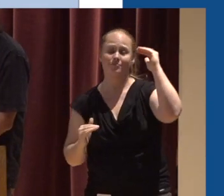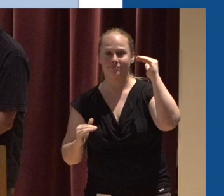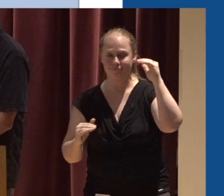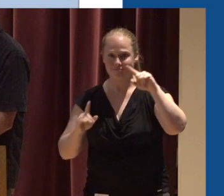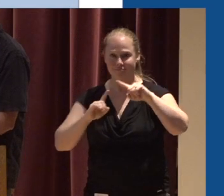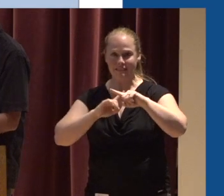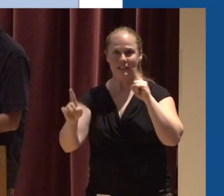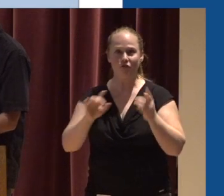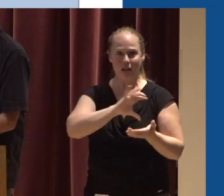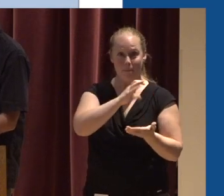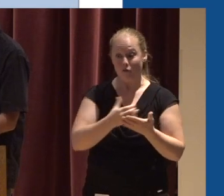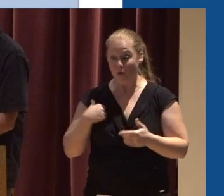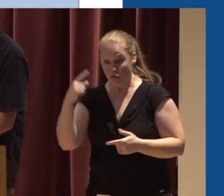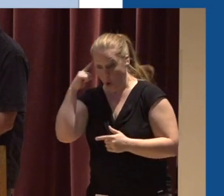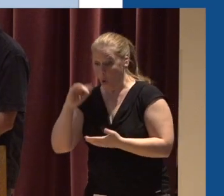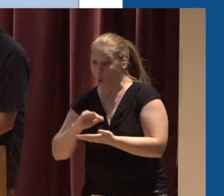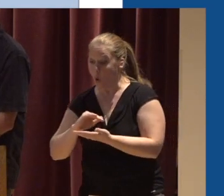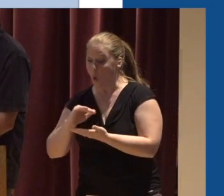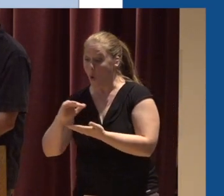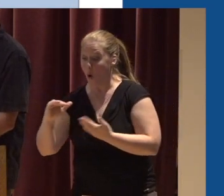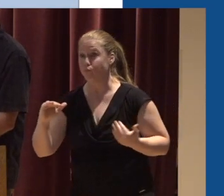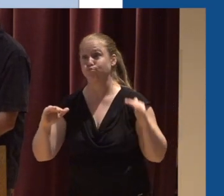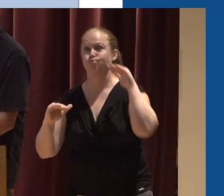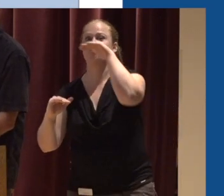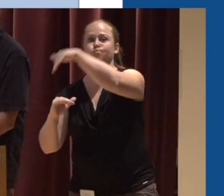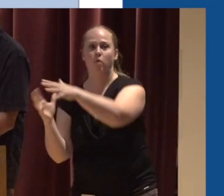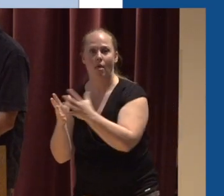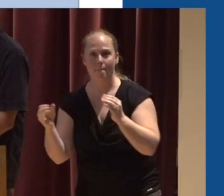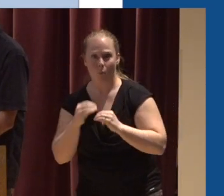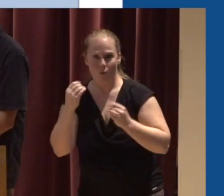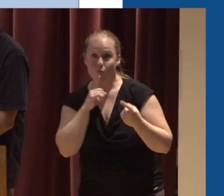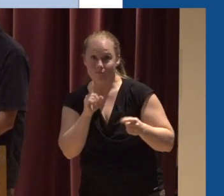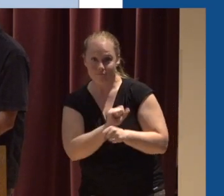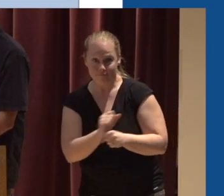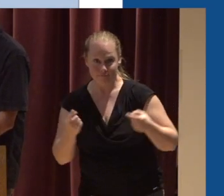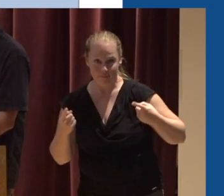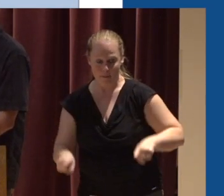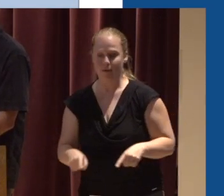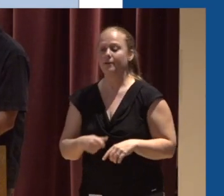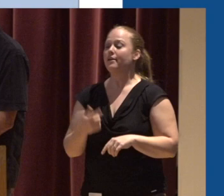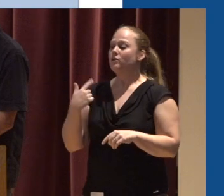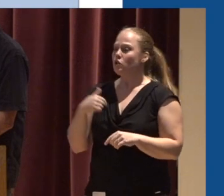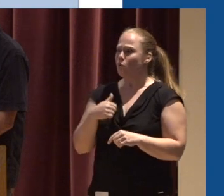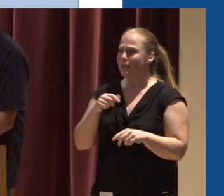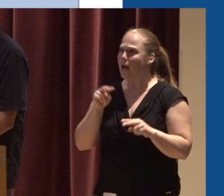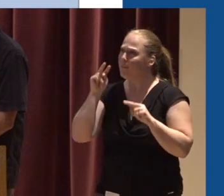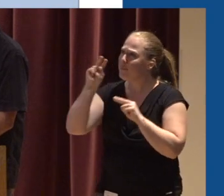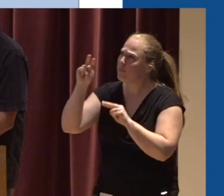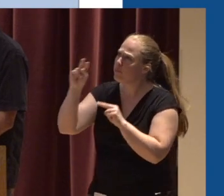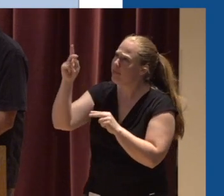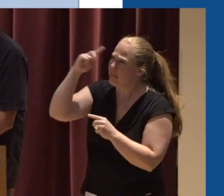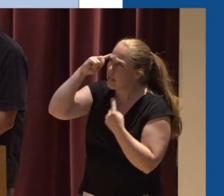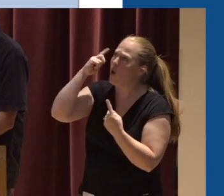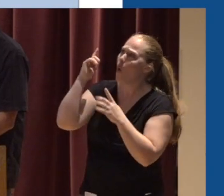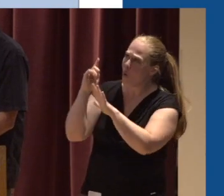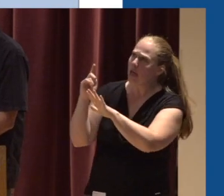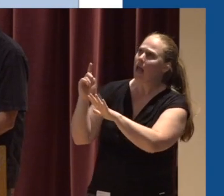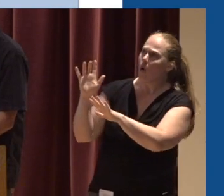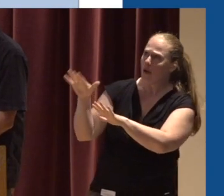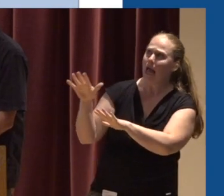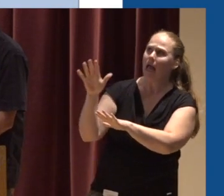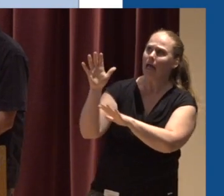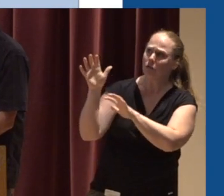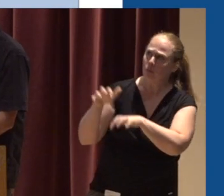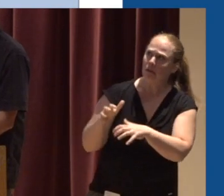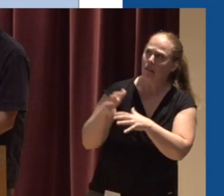And so the bottom line was as we went into that particular event We kept looking at the forecast and thinking to ourselves Gosh it